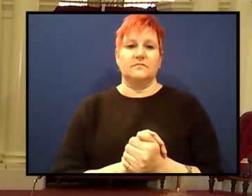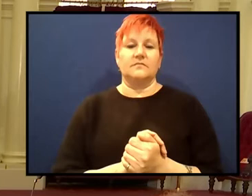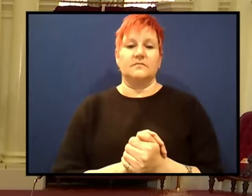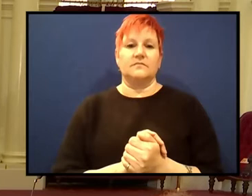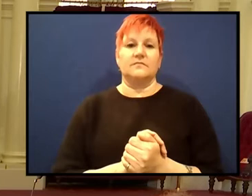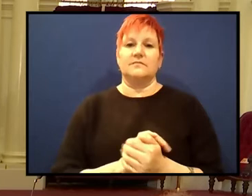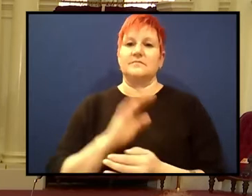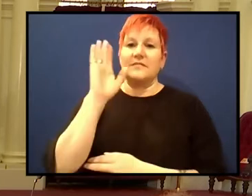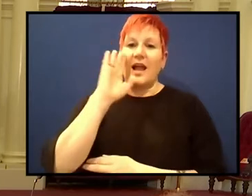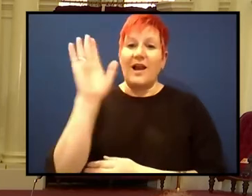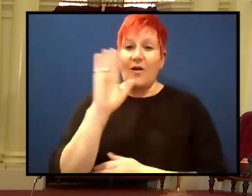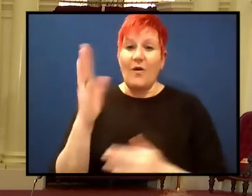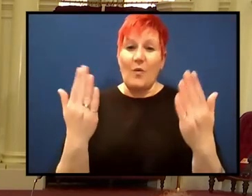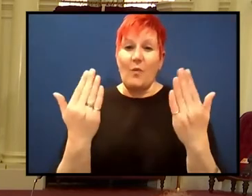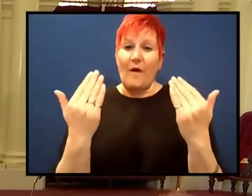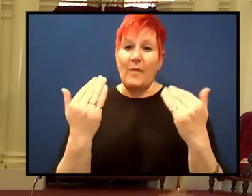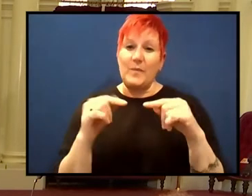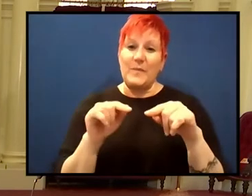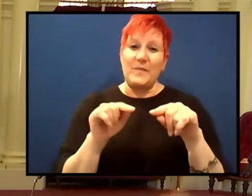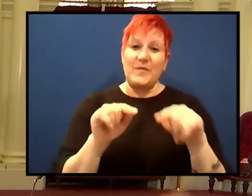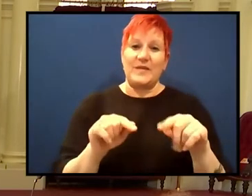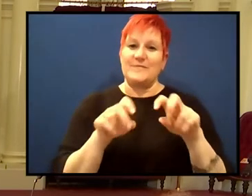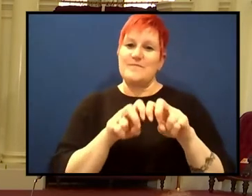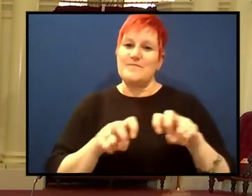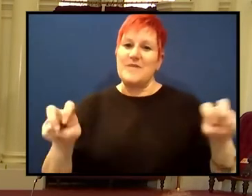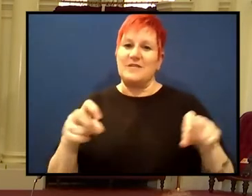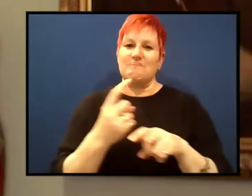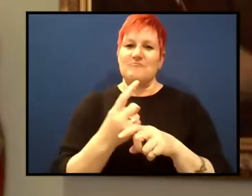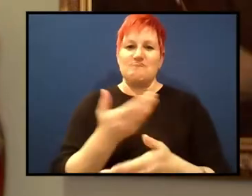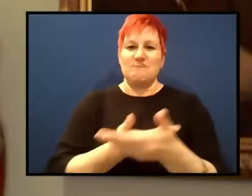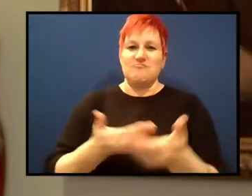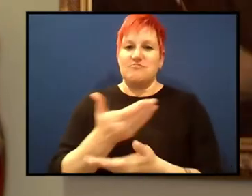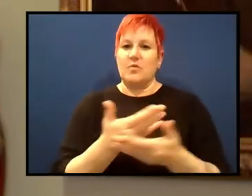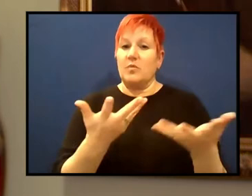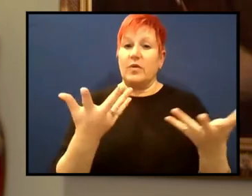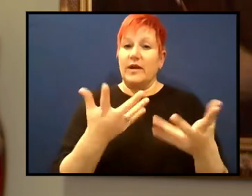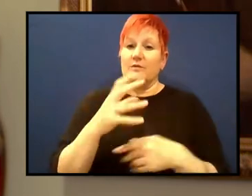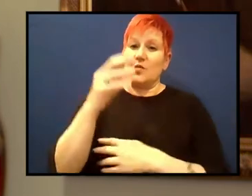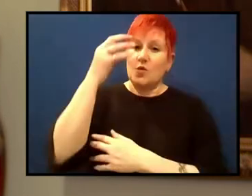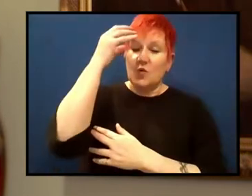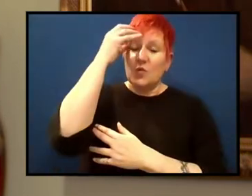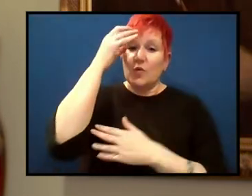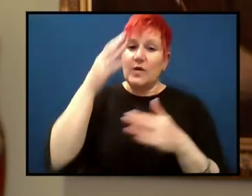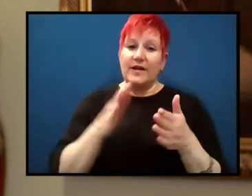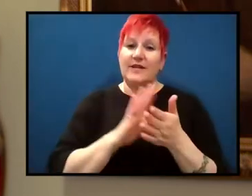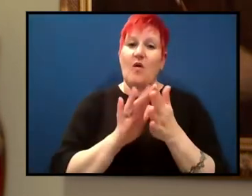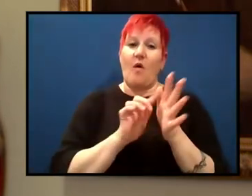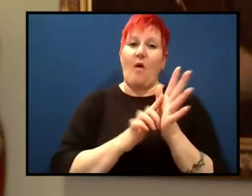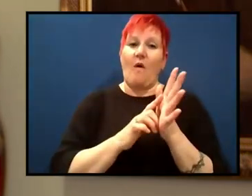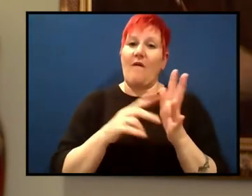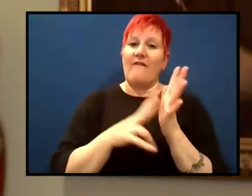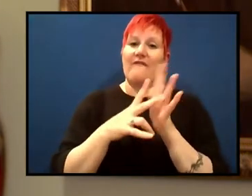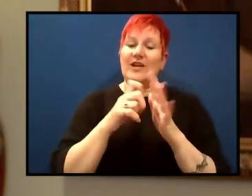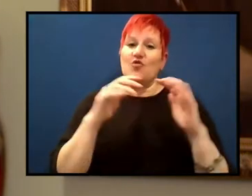Hello and welcome to this panel discussion coming to you from Queen's Hall in the Victorian Parliament. I'm Bill Bainbridge, a